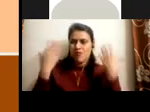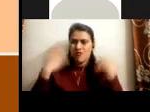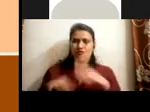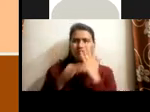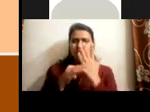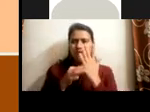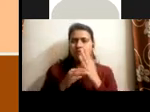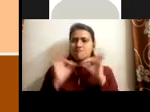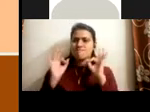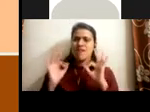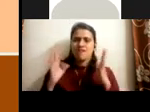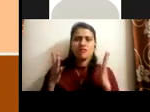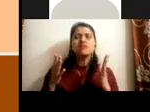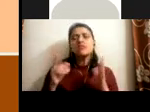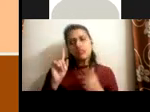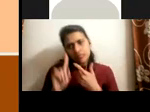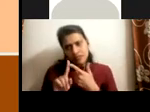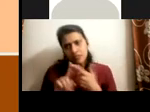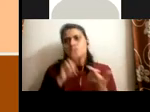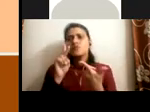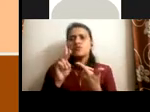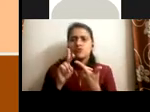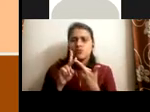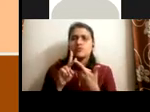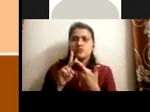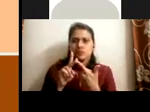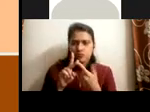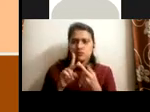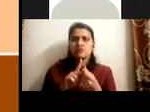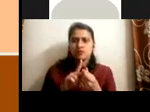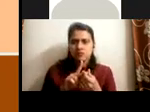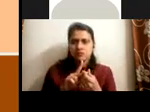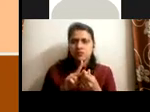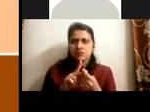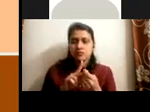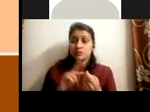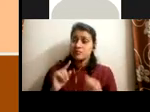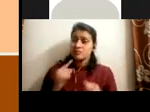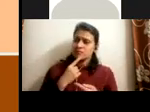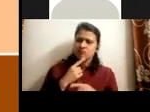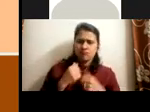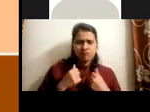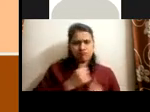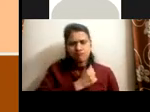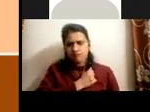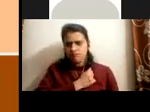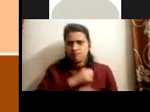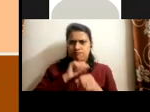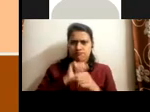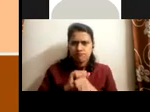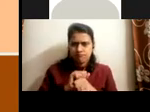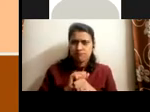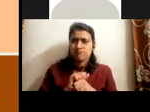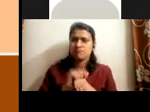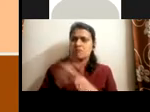could be a reason, but, um, uh, more than that, you know, they're very, most of them are very sincere. They could not, you know, when a customer is not